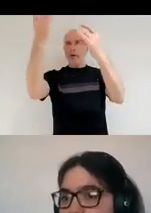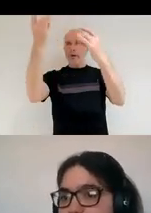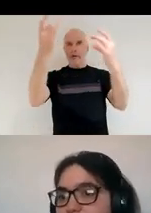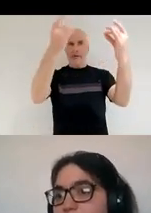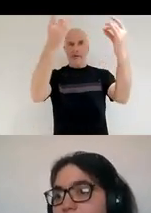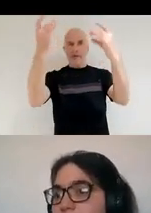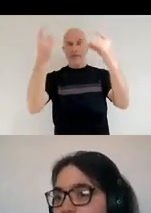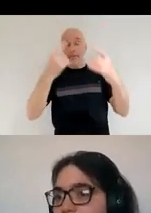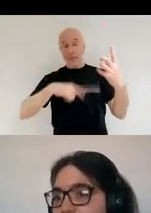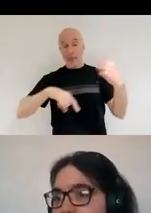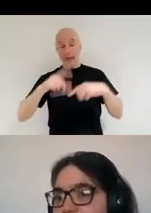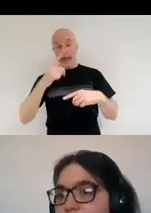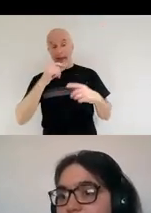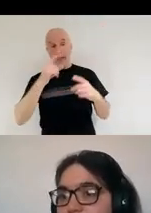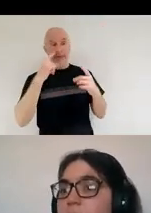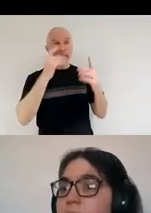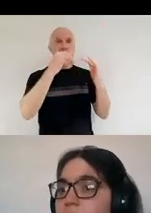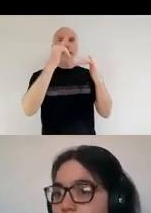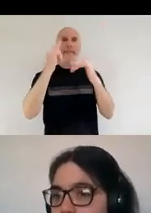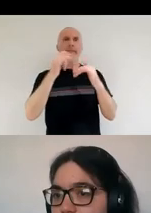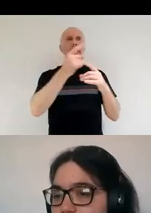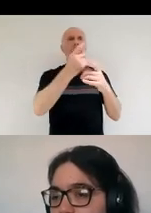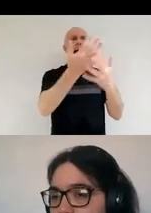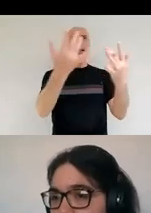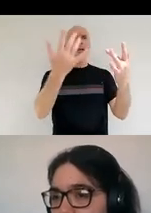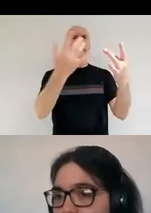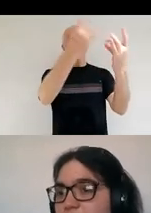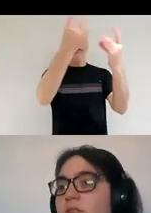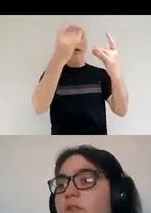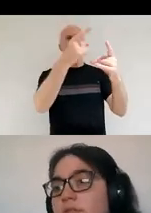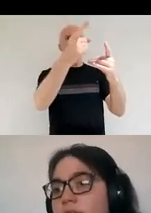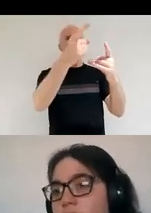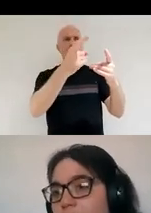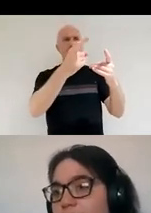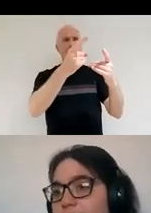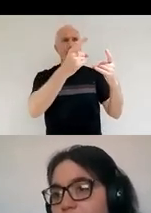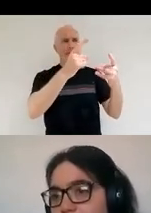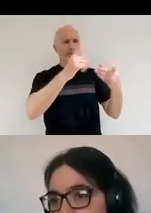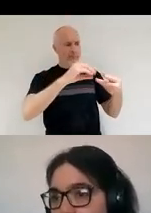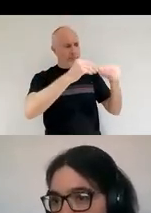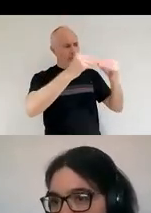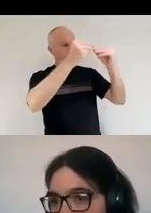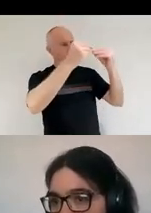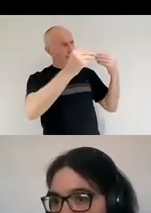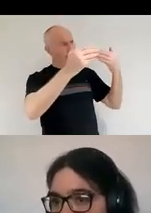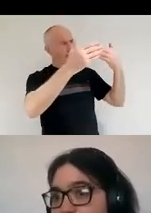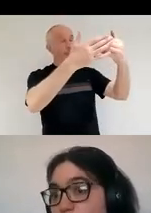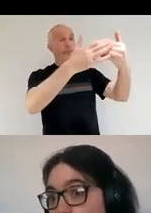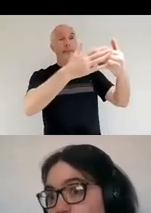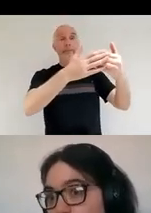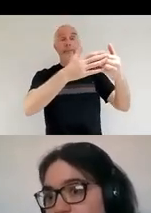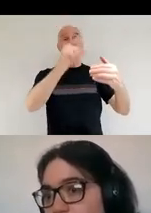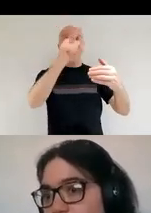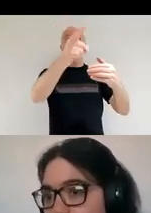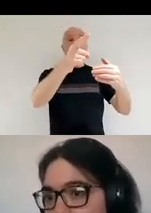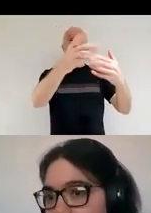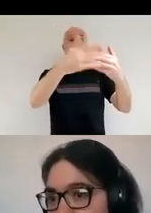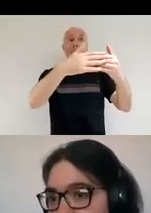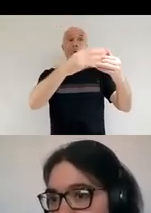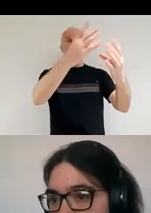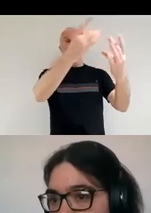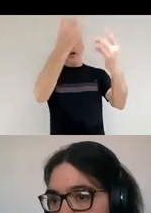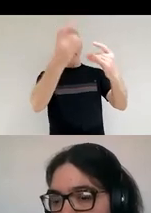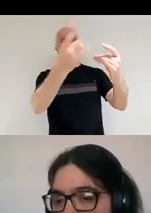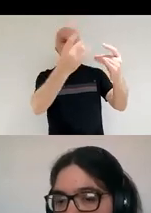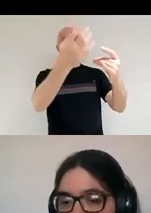stars a particular galaxy has formed during its history, and those galaxies that formed more stars also have a lot more